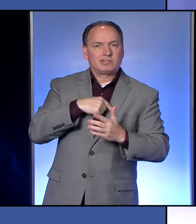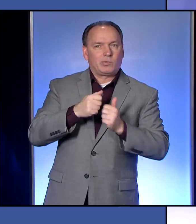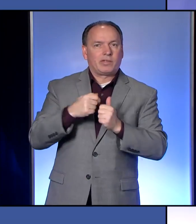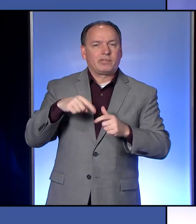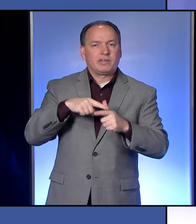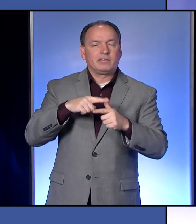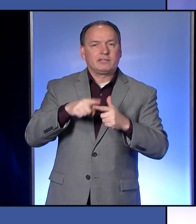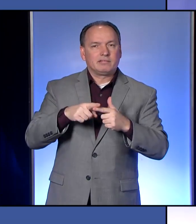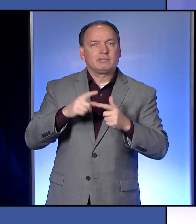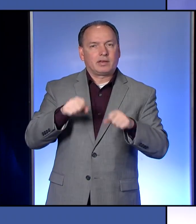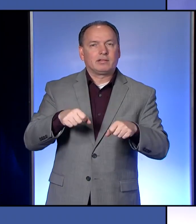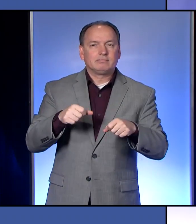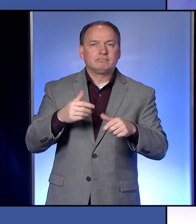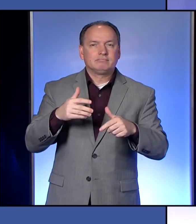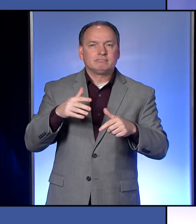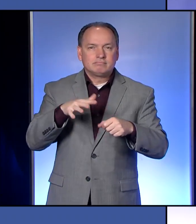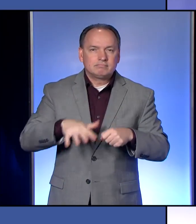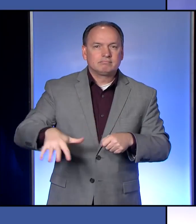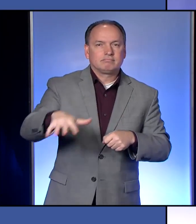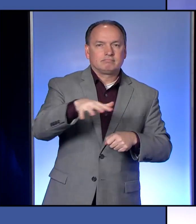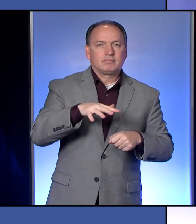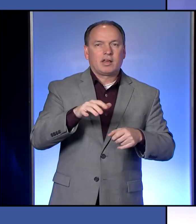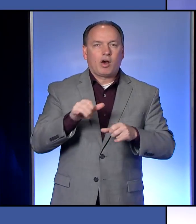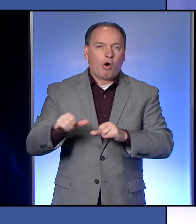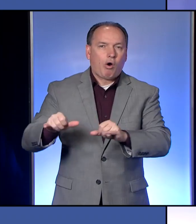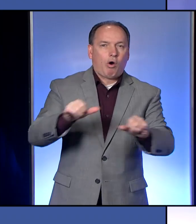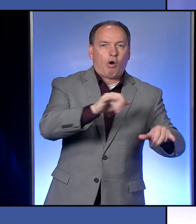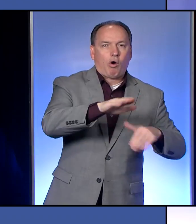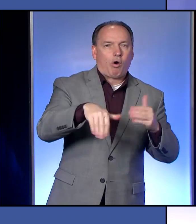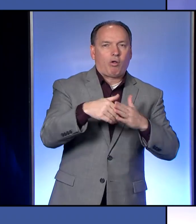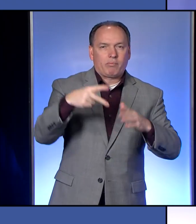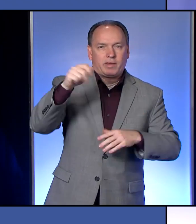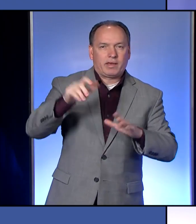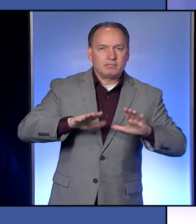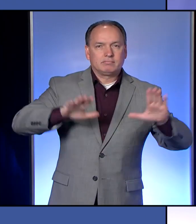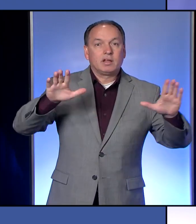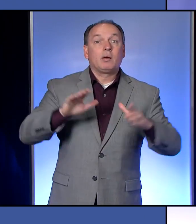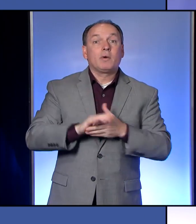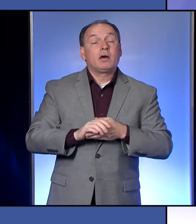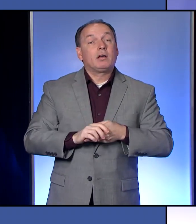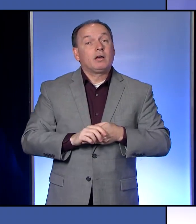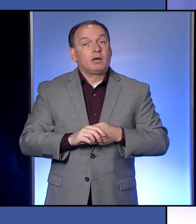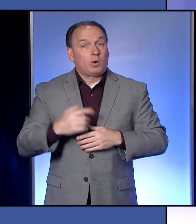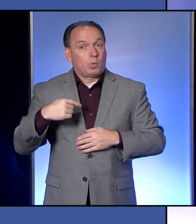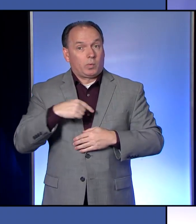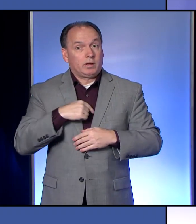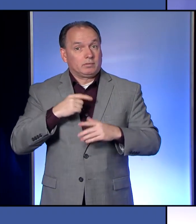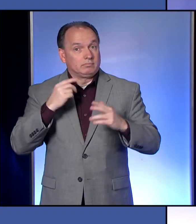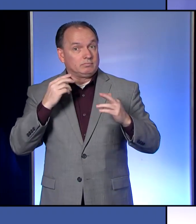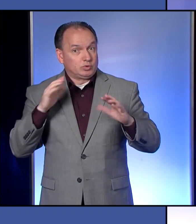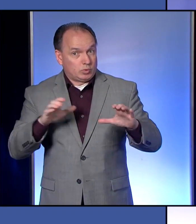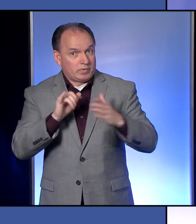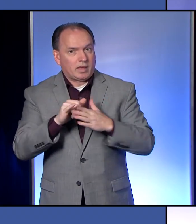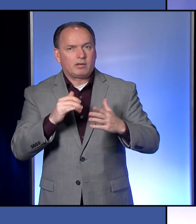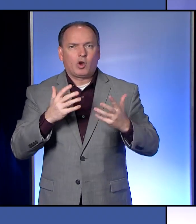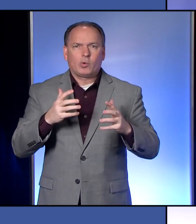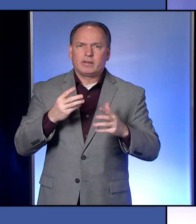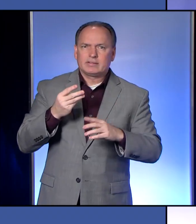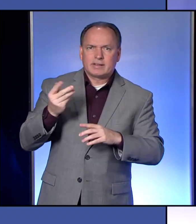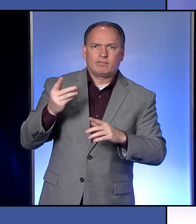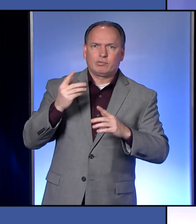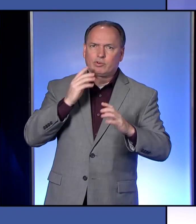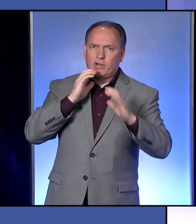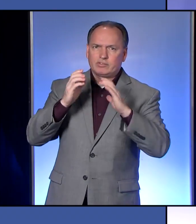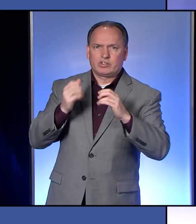uniformly over the whole Commonwealth. So those are the kind of things that we are doing. And we are having I've had a number of conversations already today.